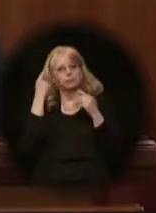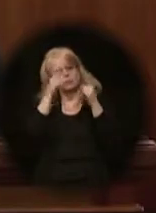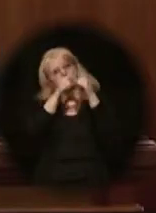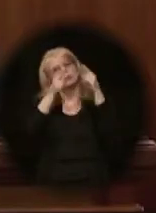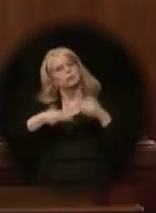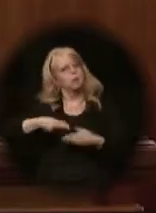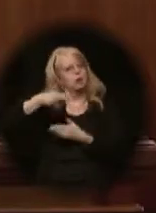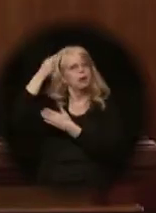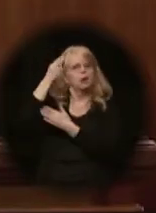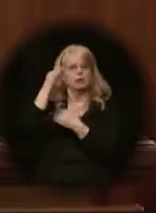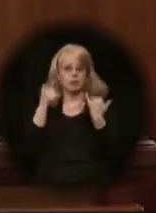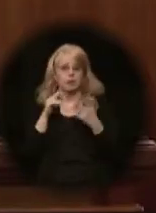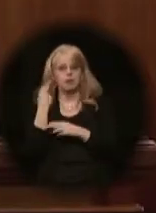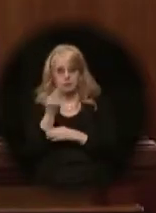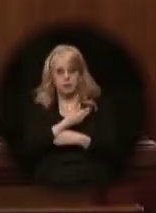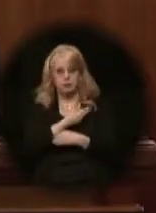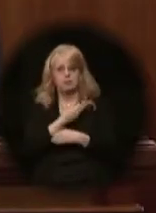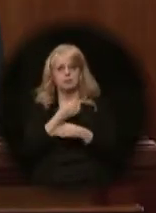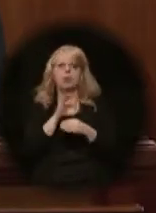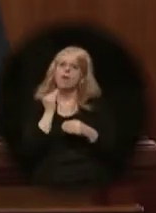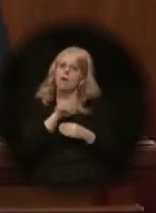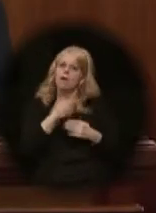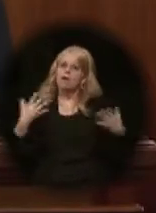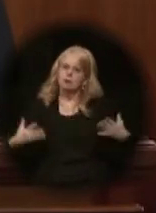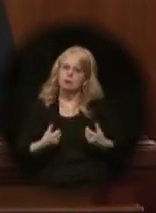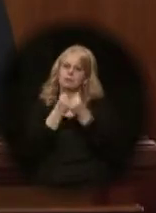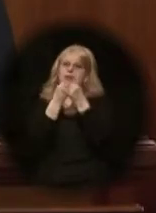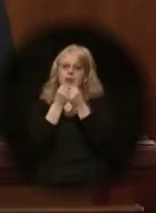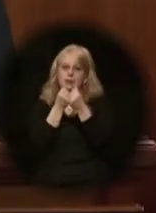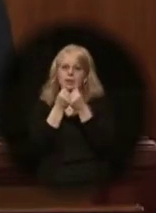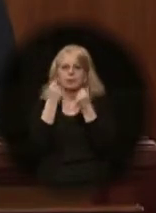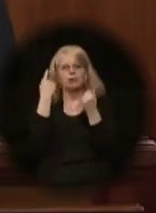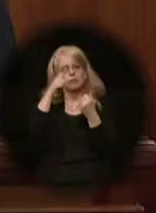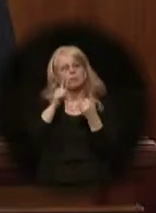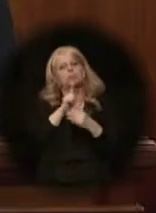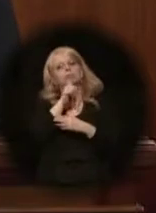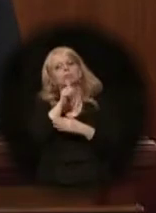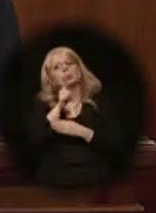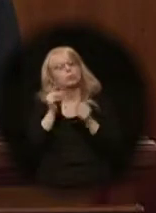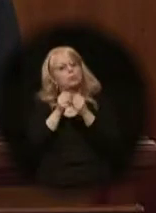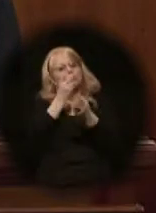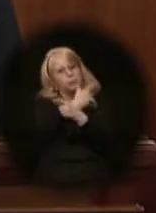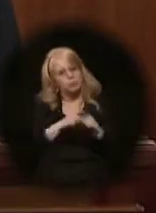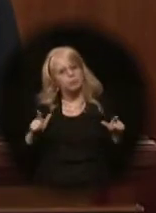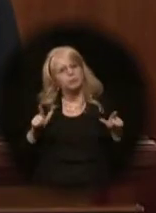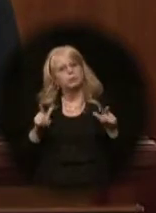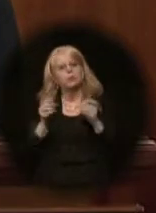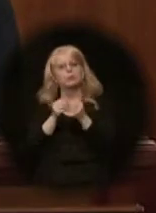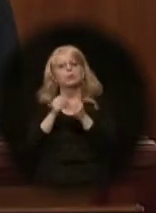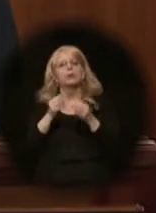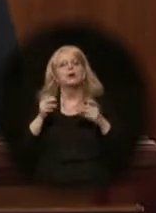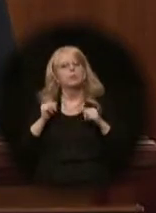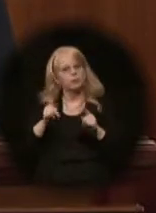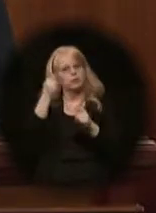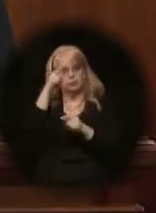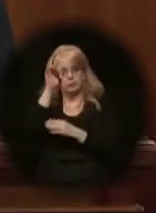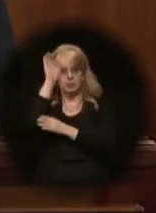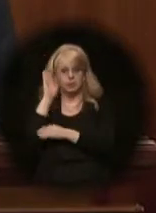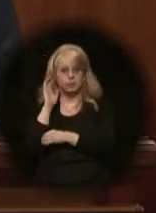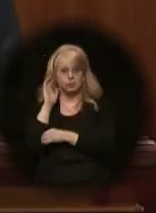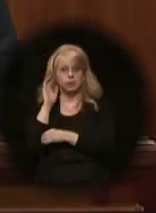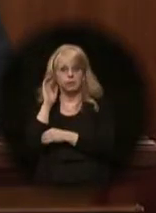up to us to take up our challenge to secure more liberty, more opportunity for Alaskans.